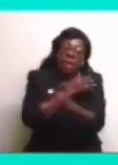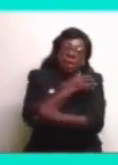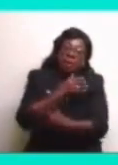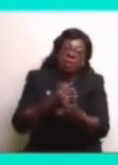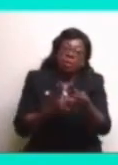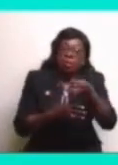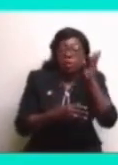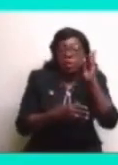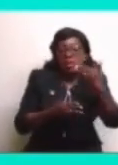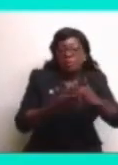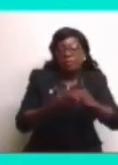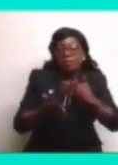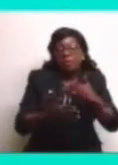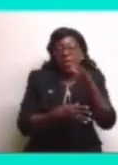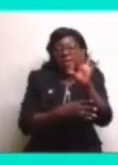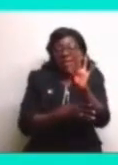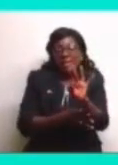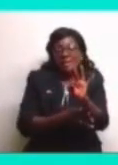1967.